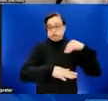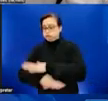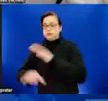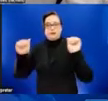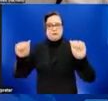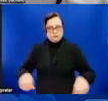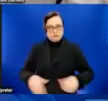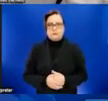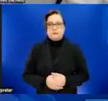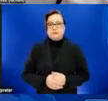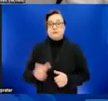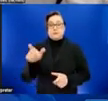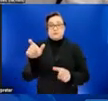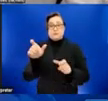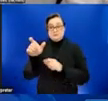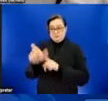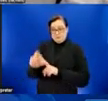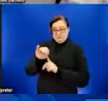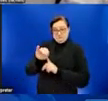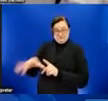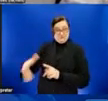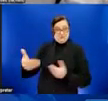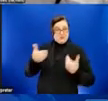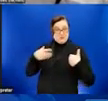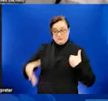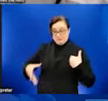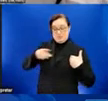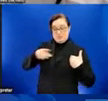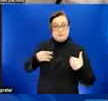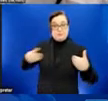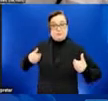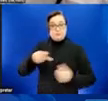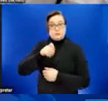people with monkeypox should stay away from pets or other animals. Next slide.